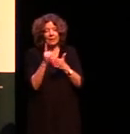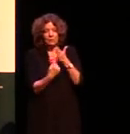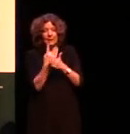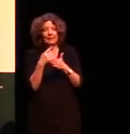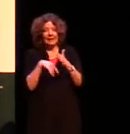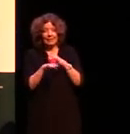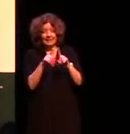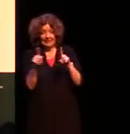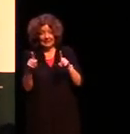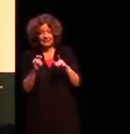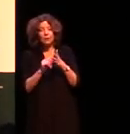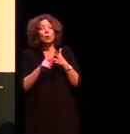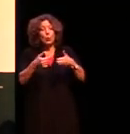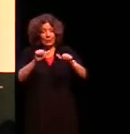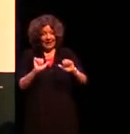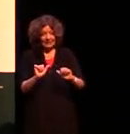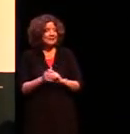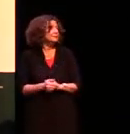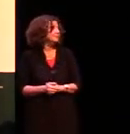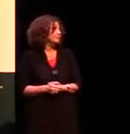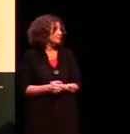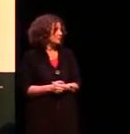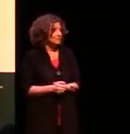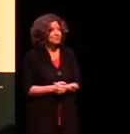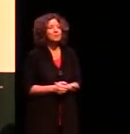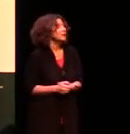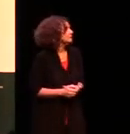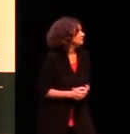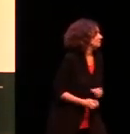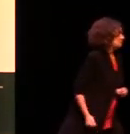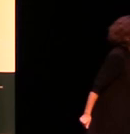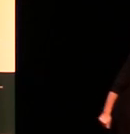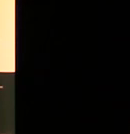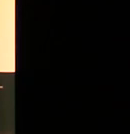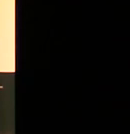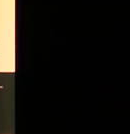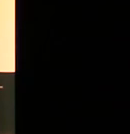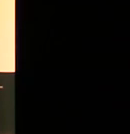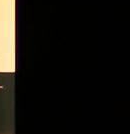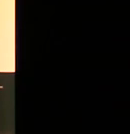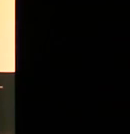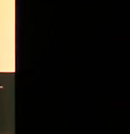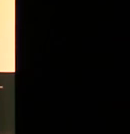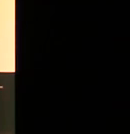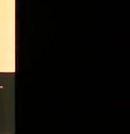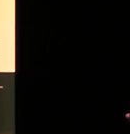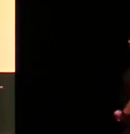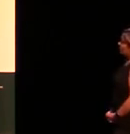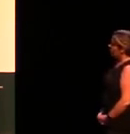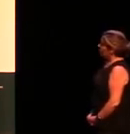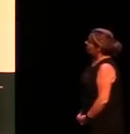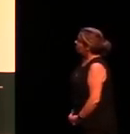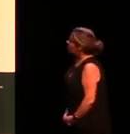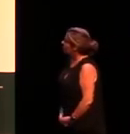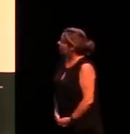sentence so now we're going to move to a language Walbury and now we're talking about shooting kangaroos on the rock